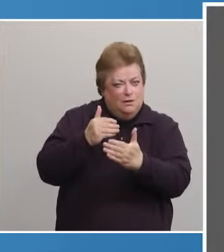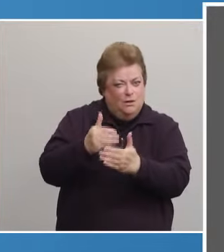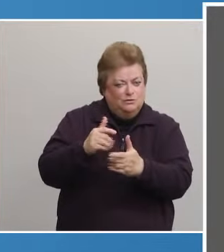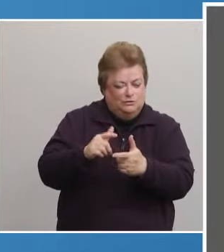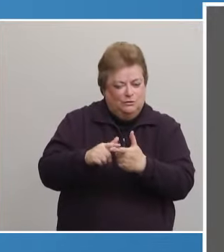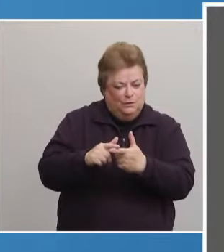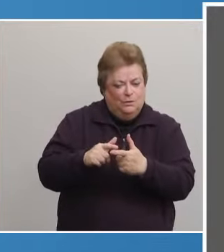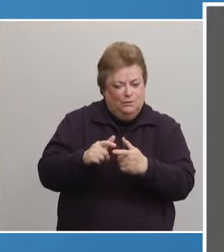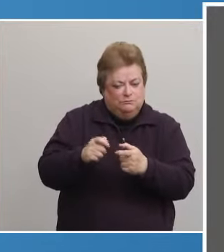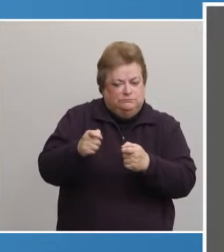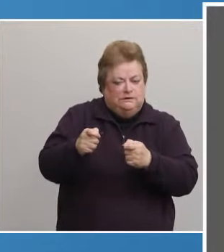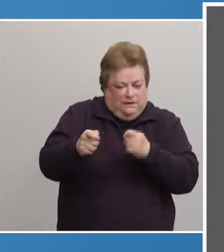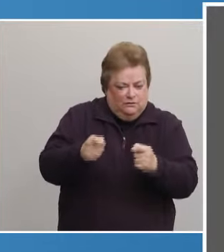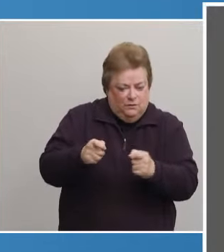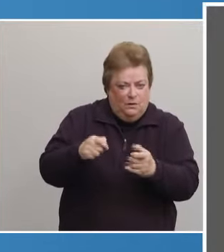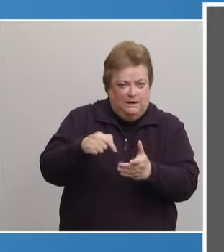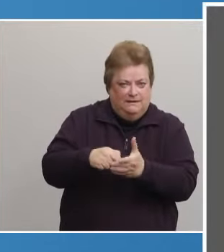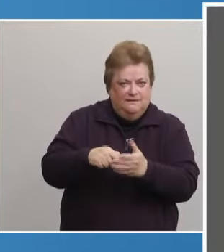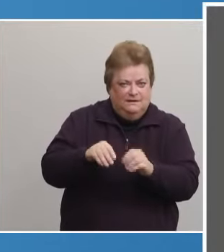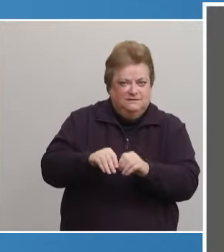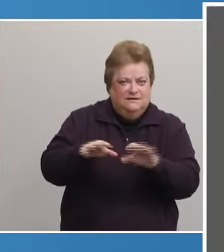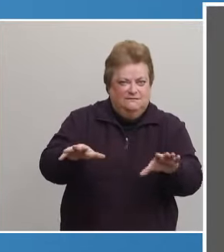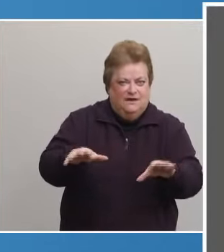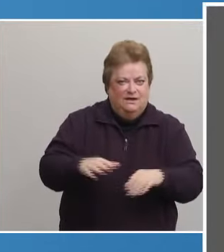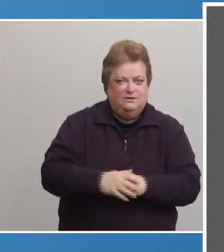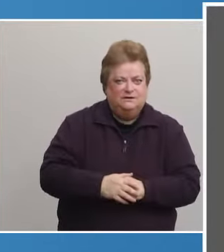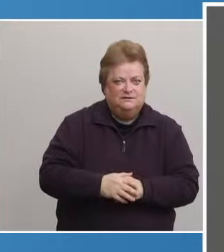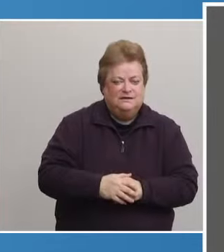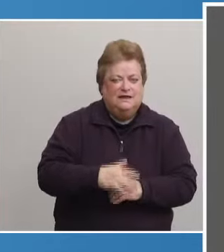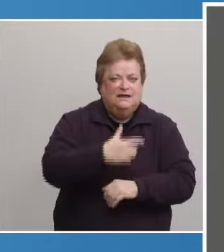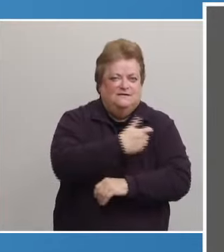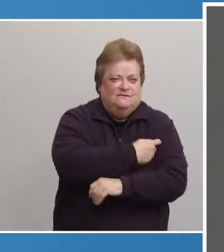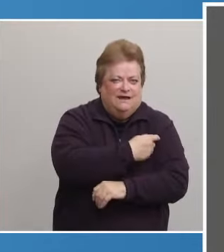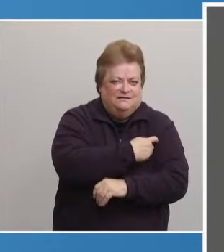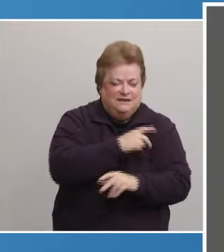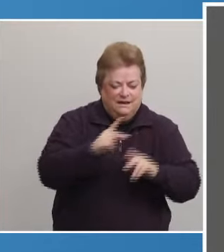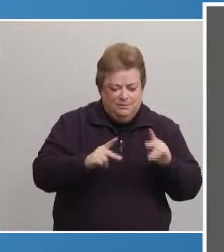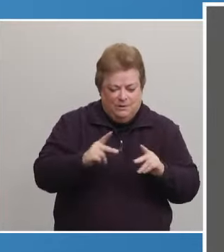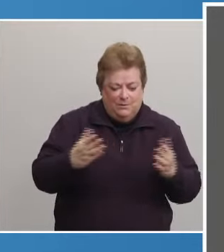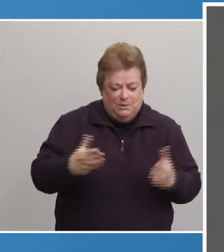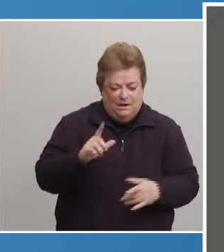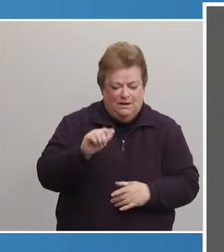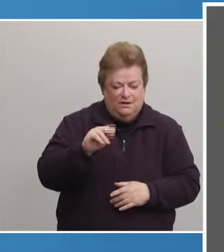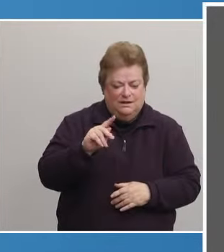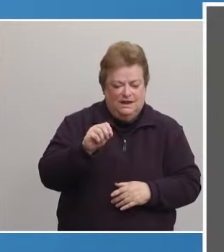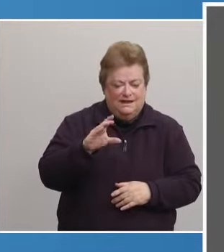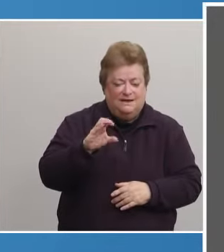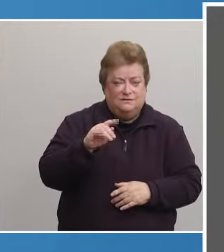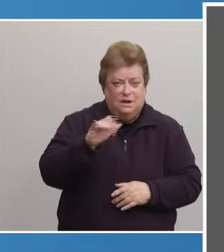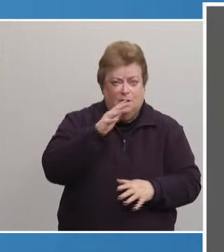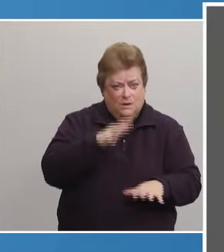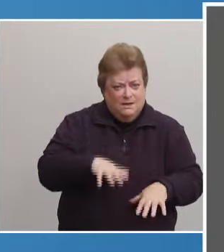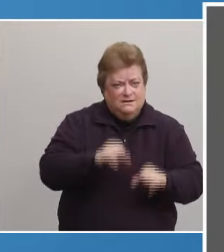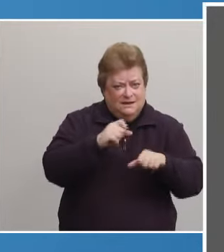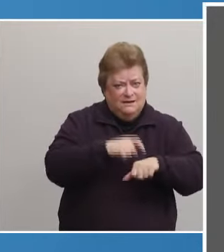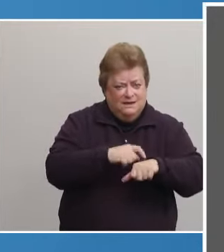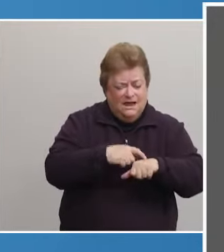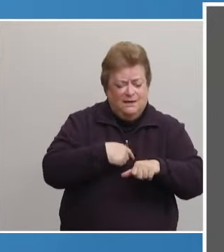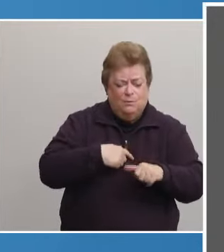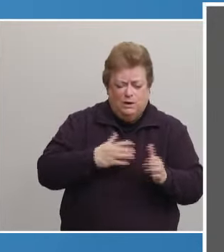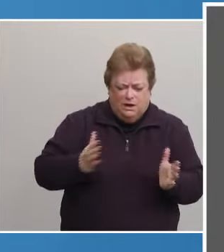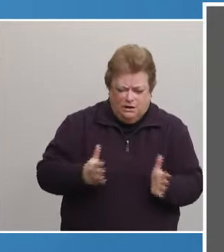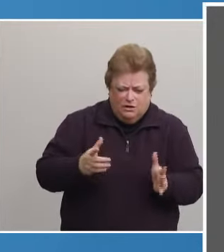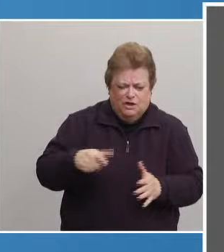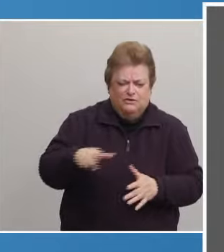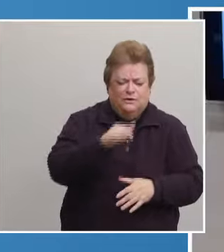hand on this virus. Vaccinating Lancaster County residents will take time and we urge everyone to be patient and